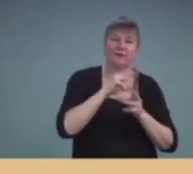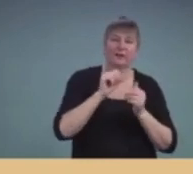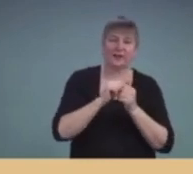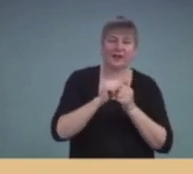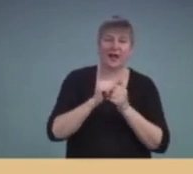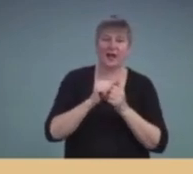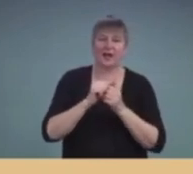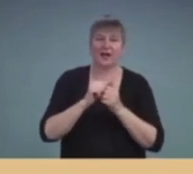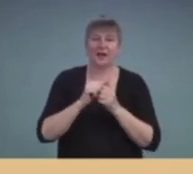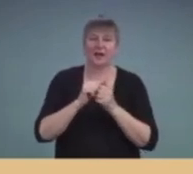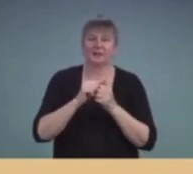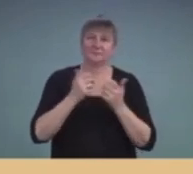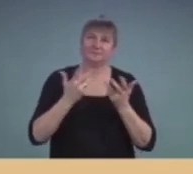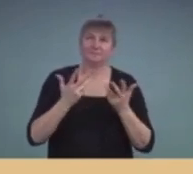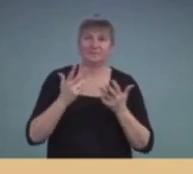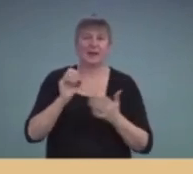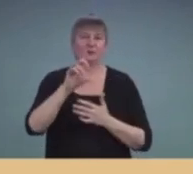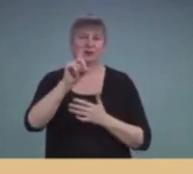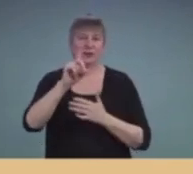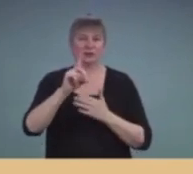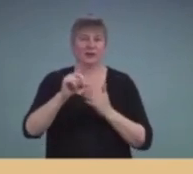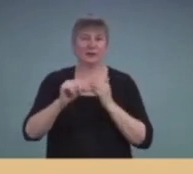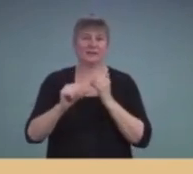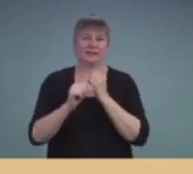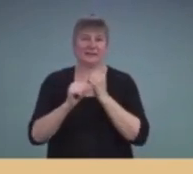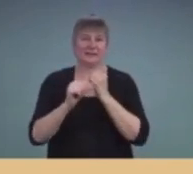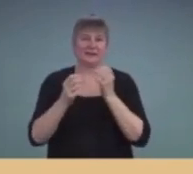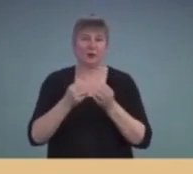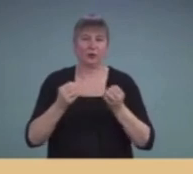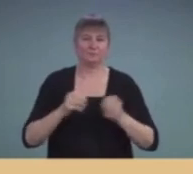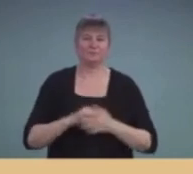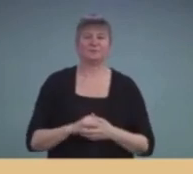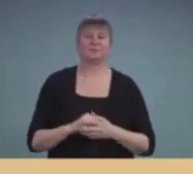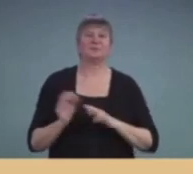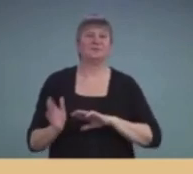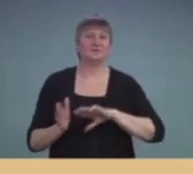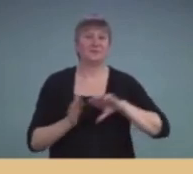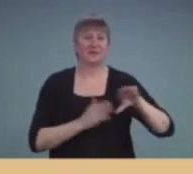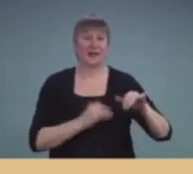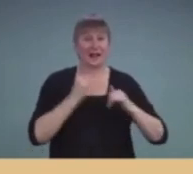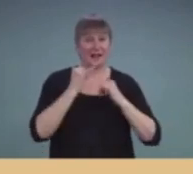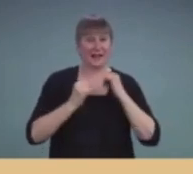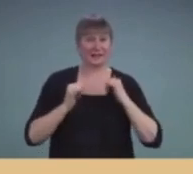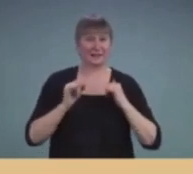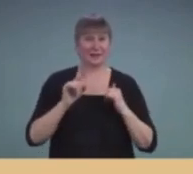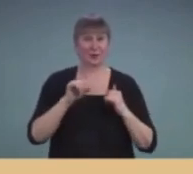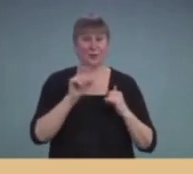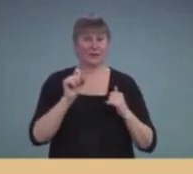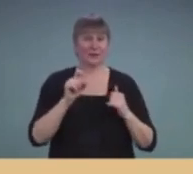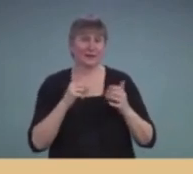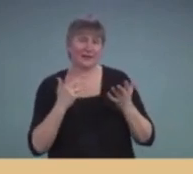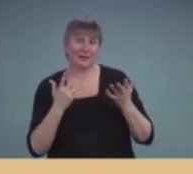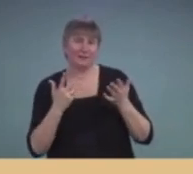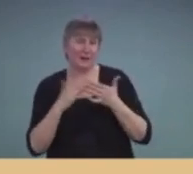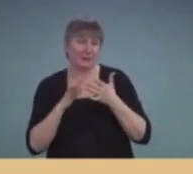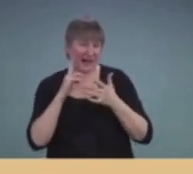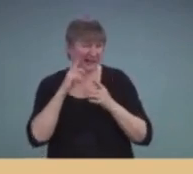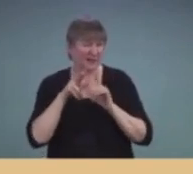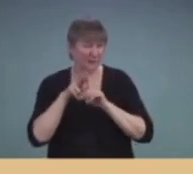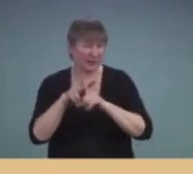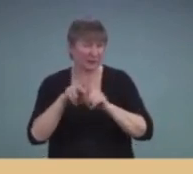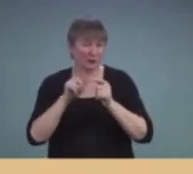A different landscape here. And the final question was maybe related to what your website would be. So that we,